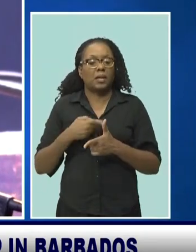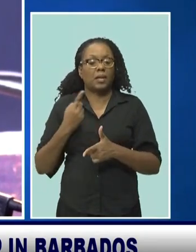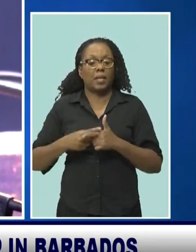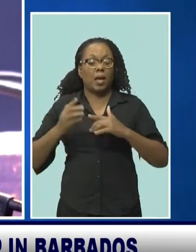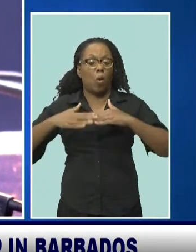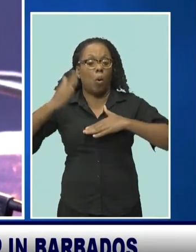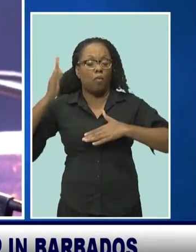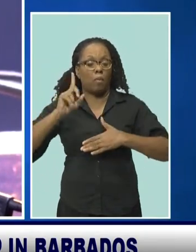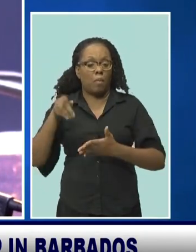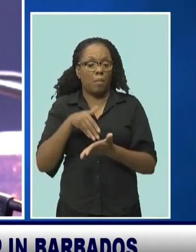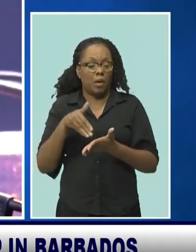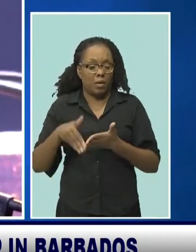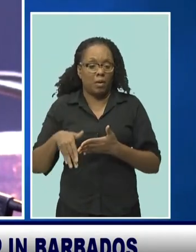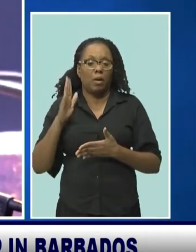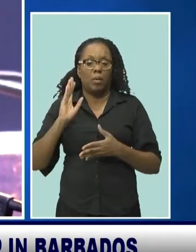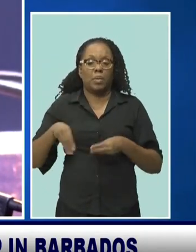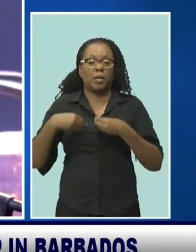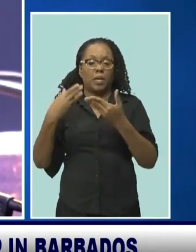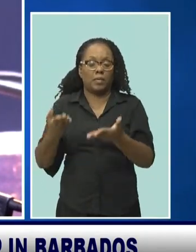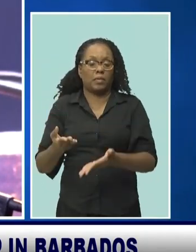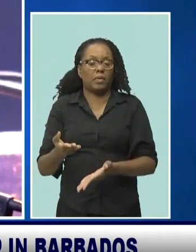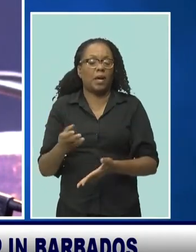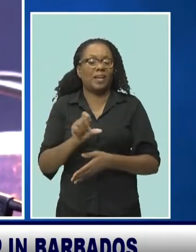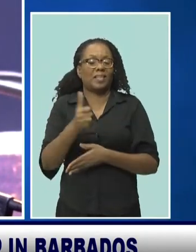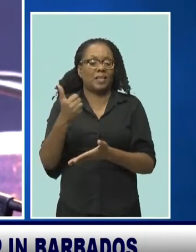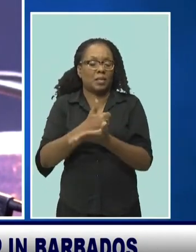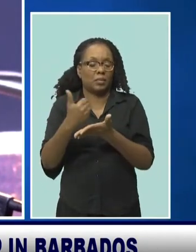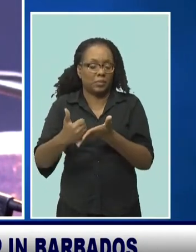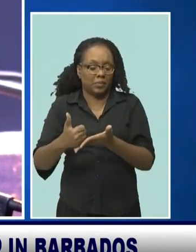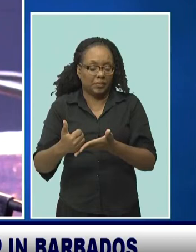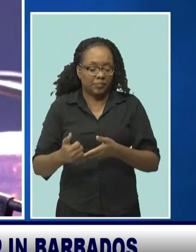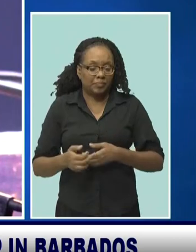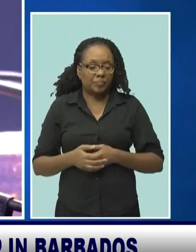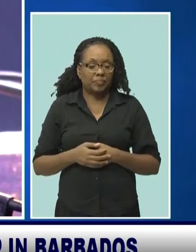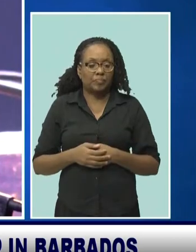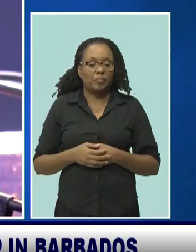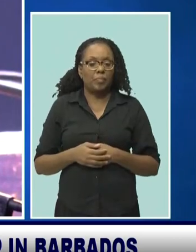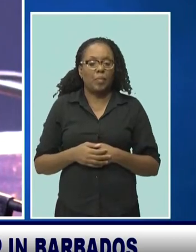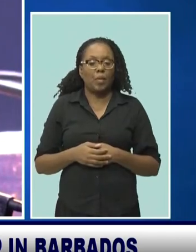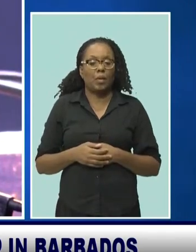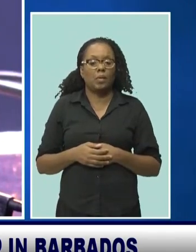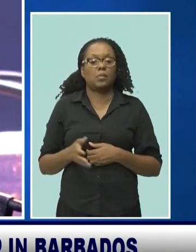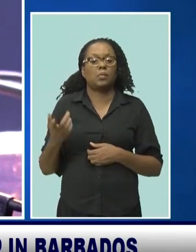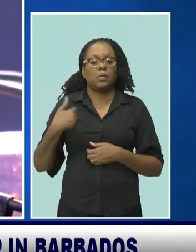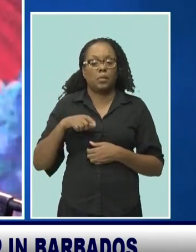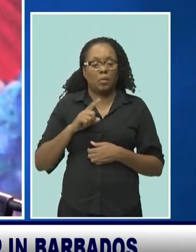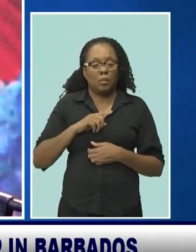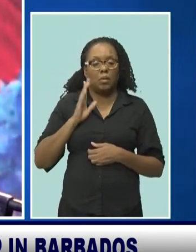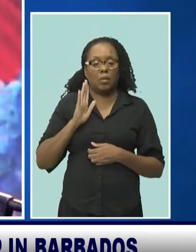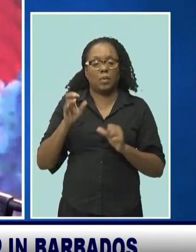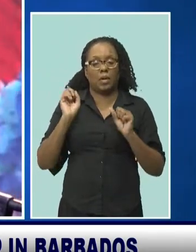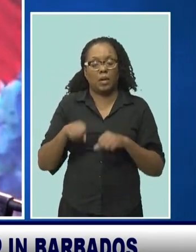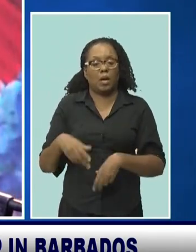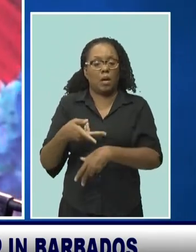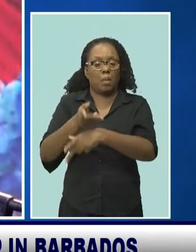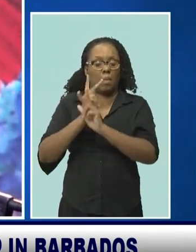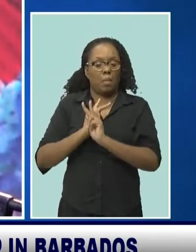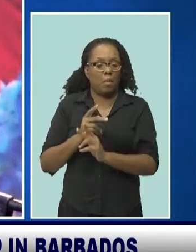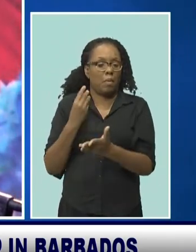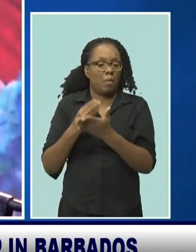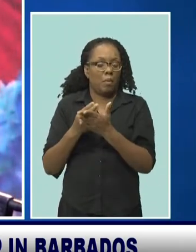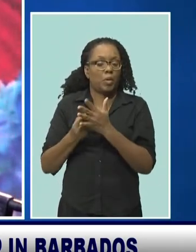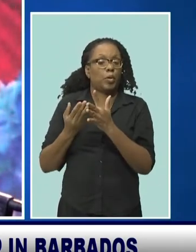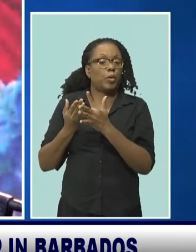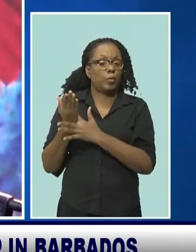once funding from any of the commercial banks could not be secured. Loan guarantees will be also offered through that same development